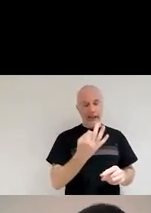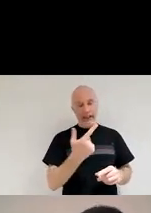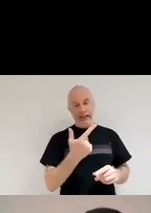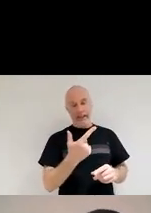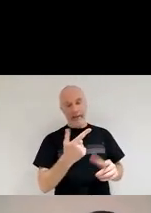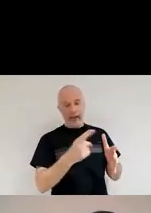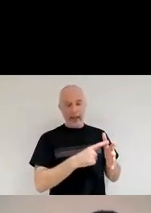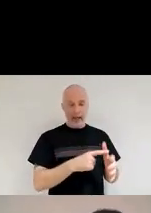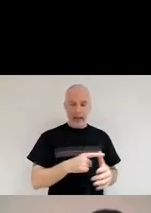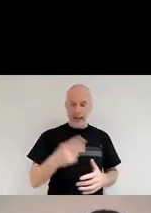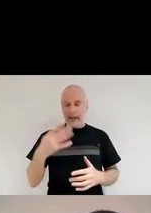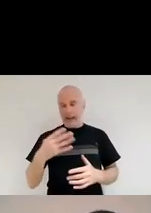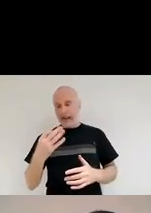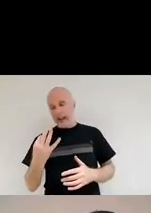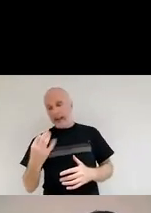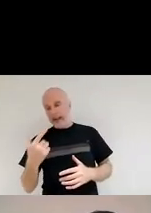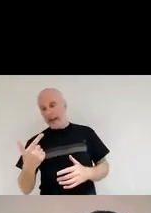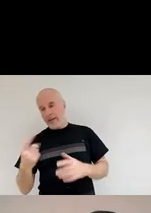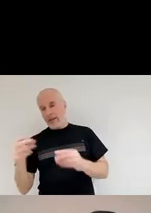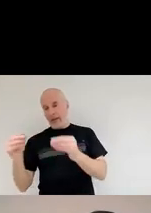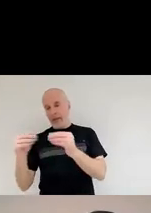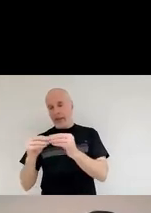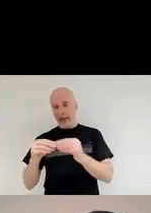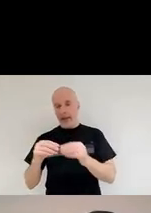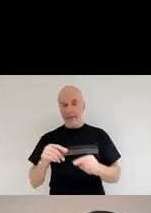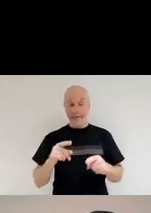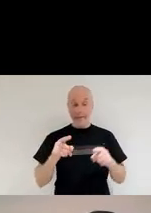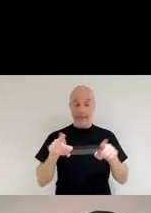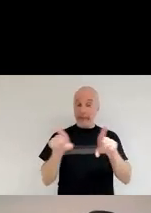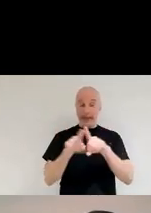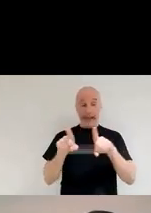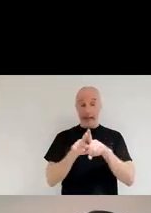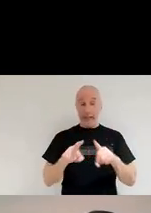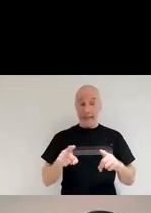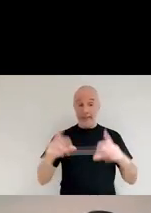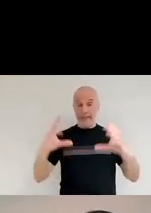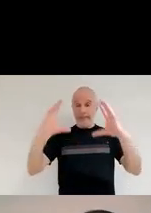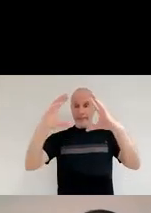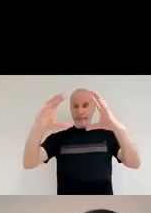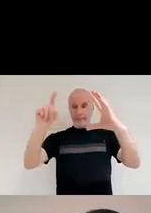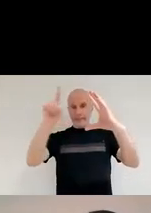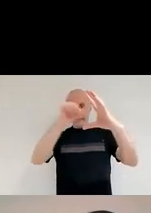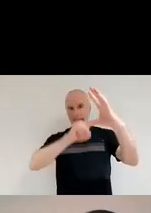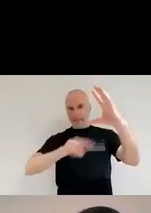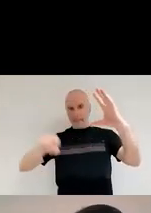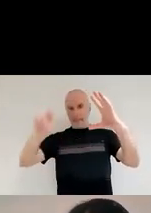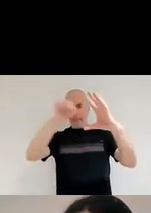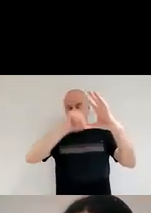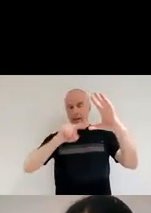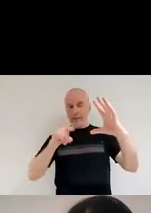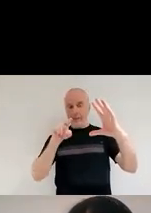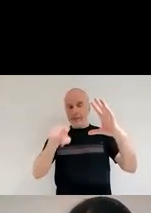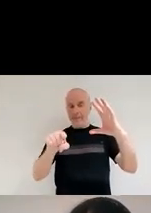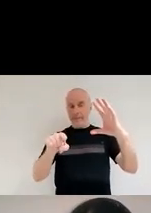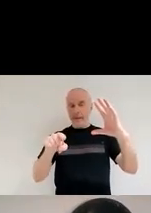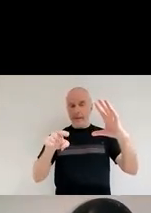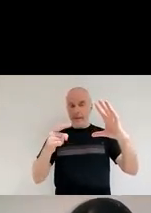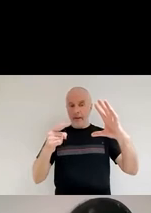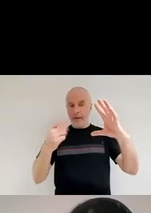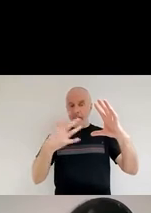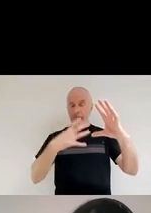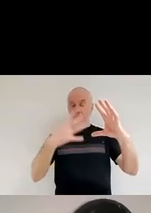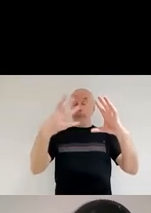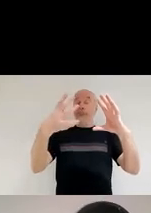we see the same thing. So here we see this kind of outer region here is the x-ray. So that's the shock of the supernova